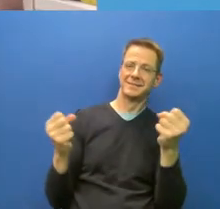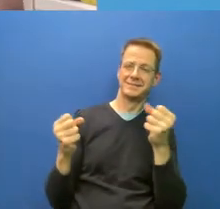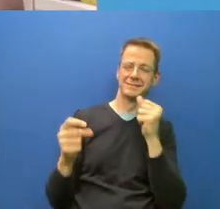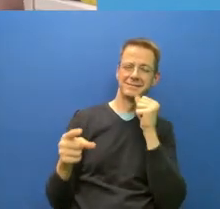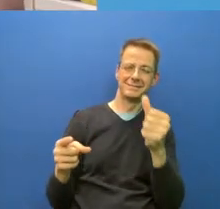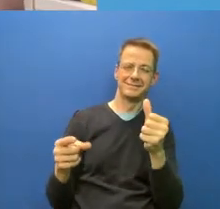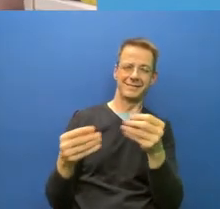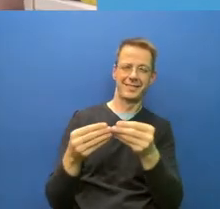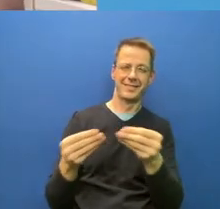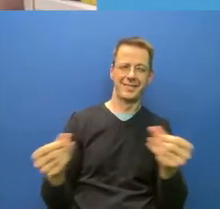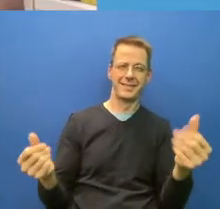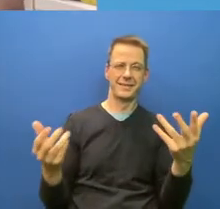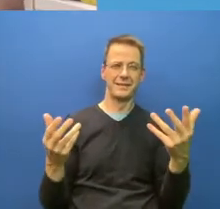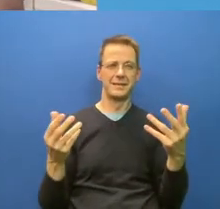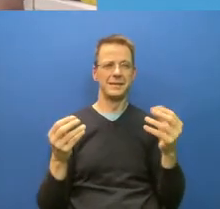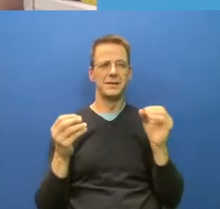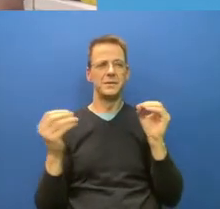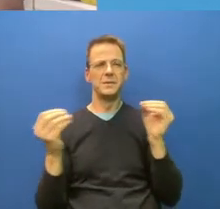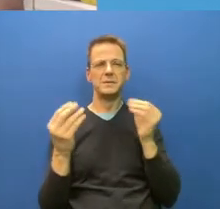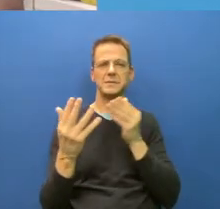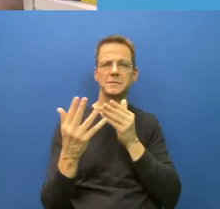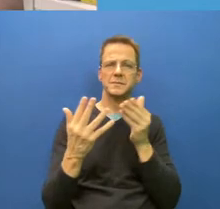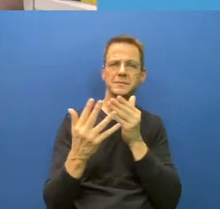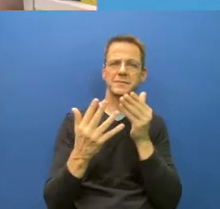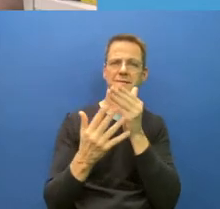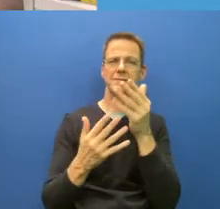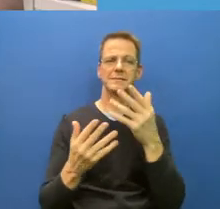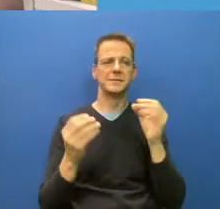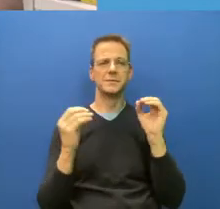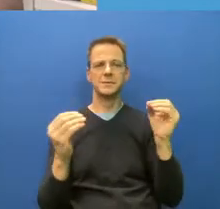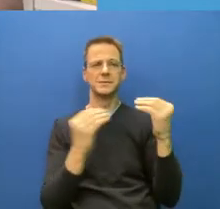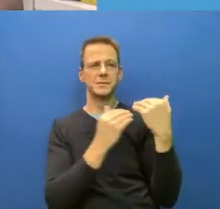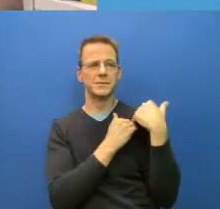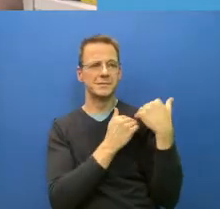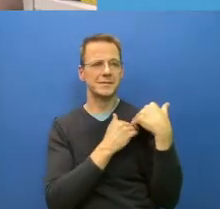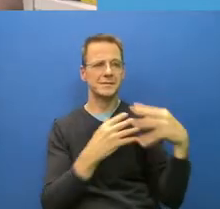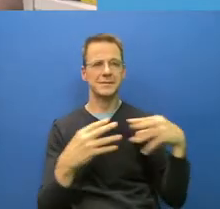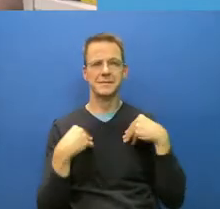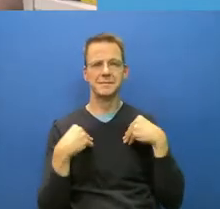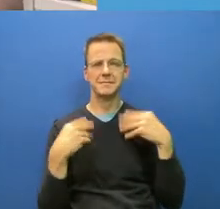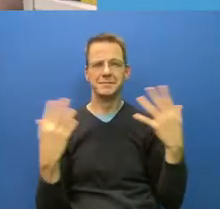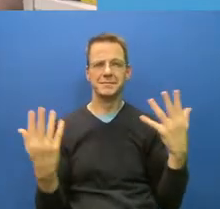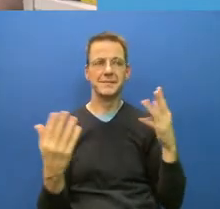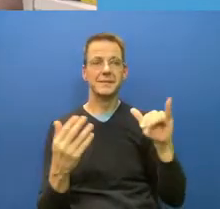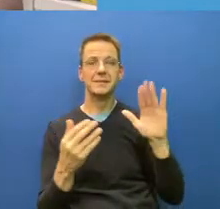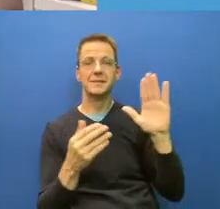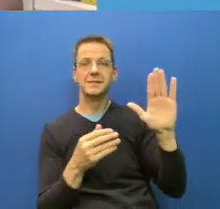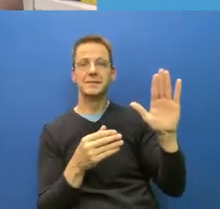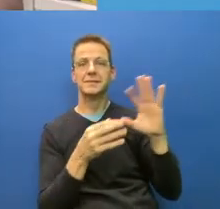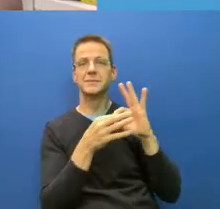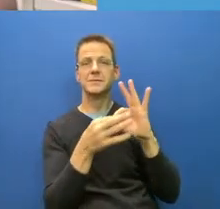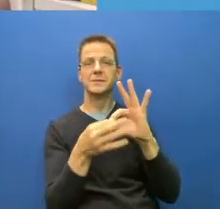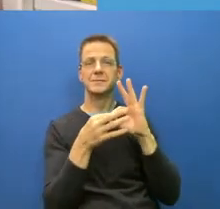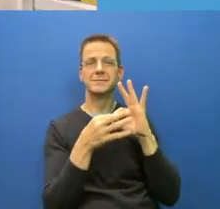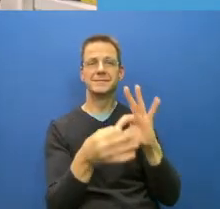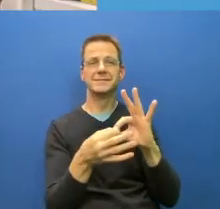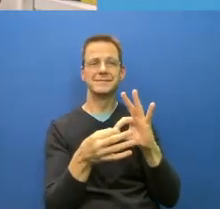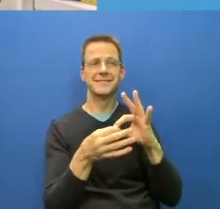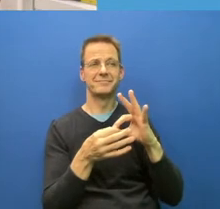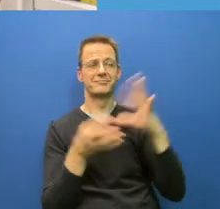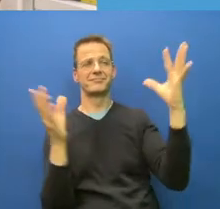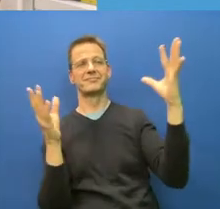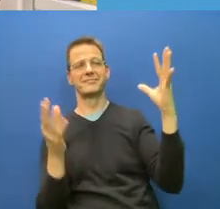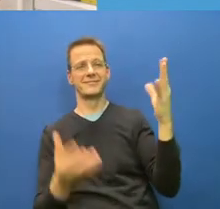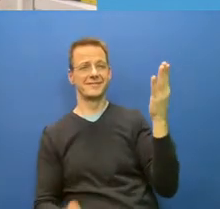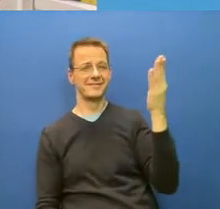start improving that relationship with the public and regaining public trust if they want the public to comply with their